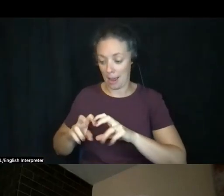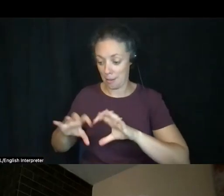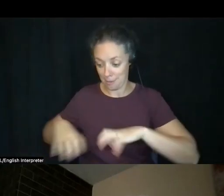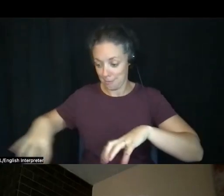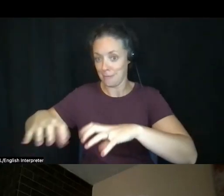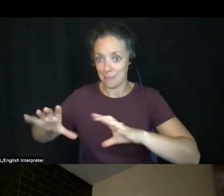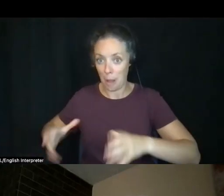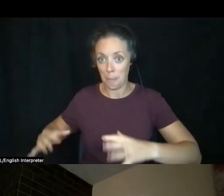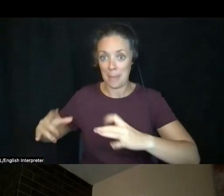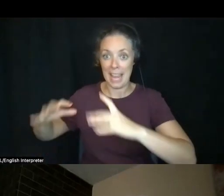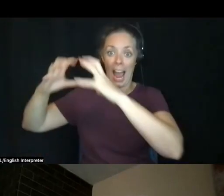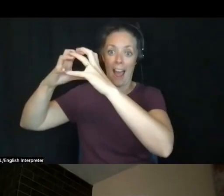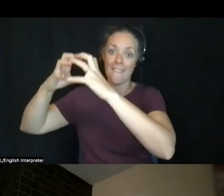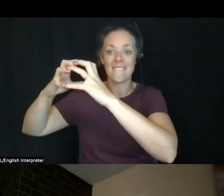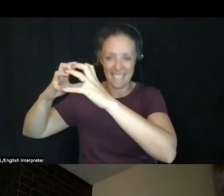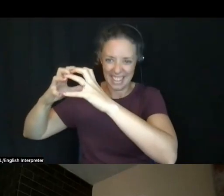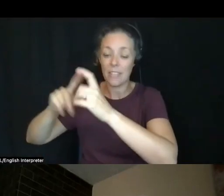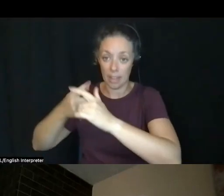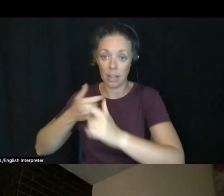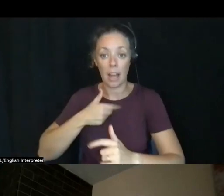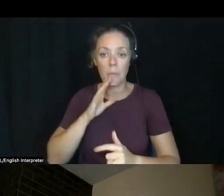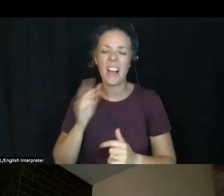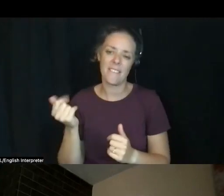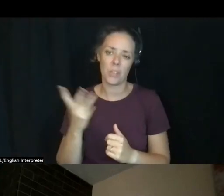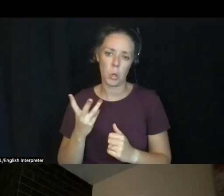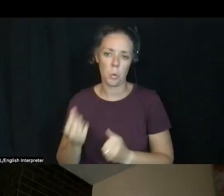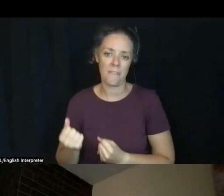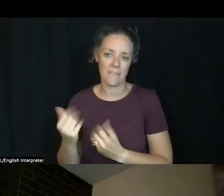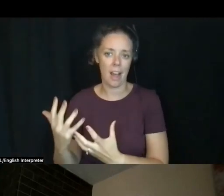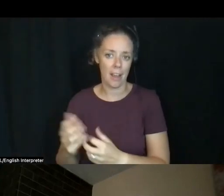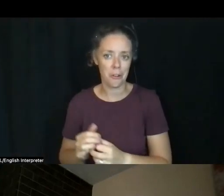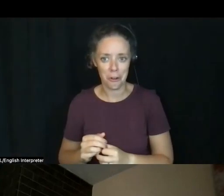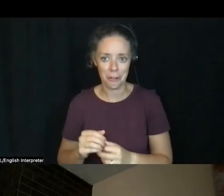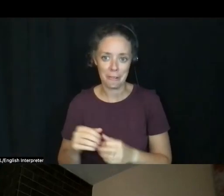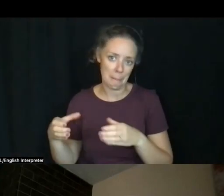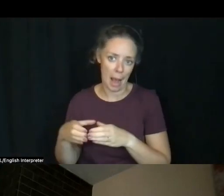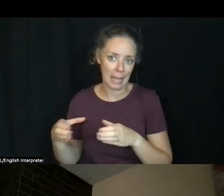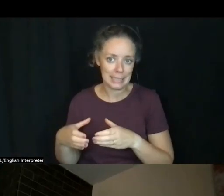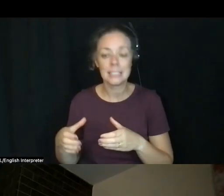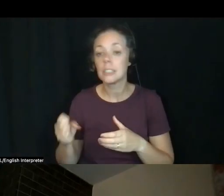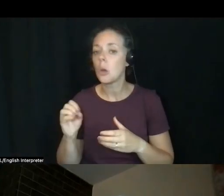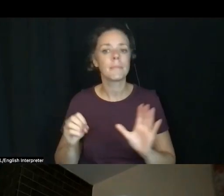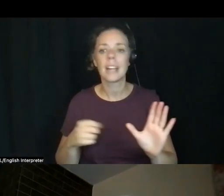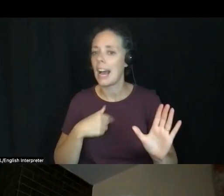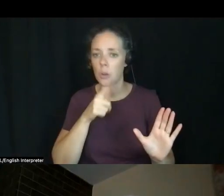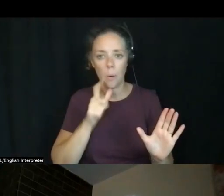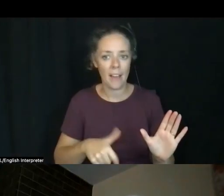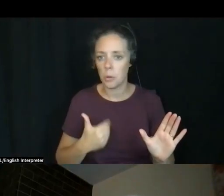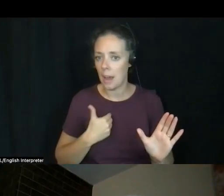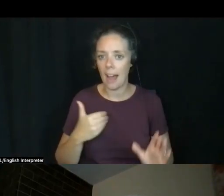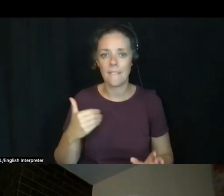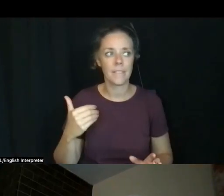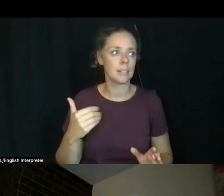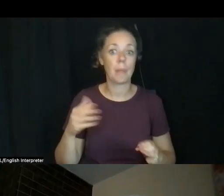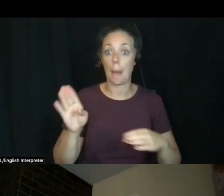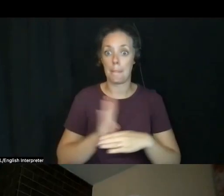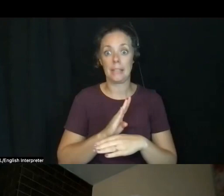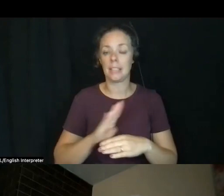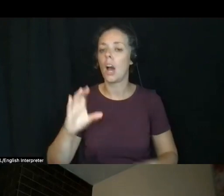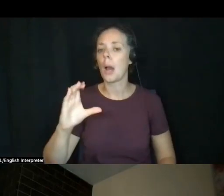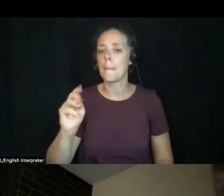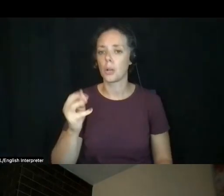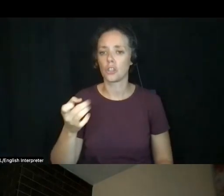space and do a couple of firings. So it's not like I have to have a commercial kiln or go and use something